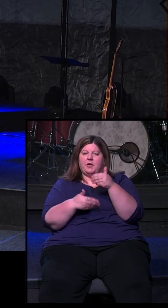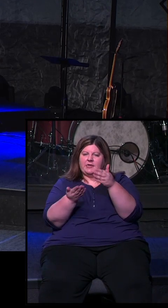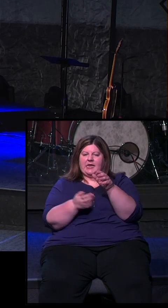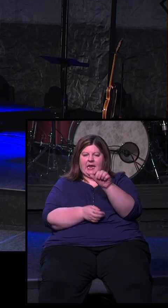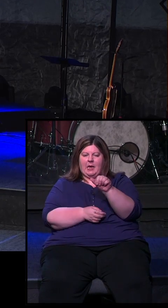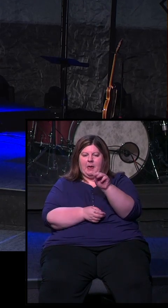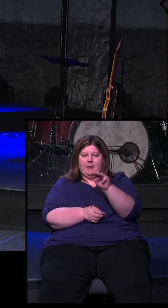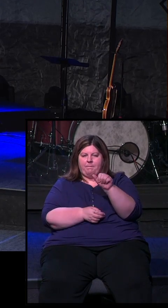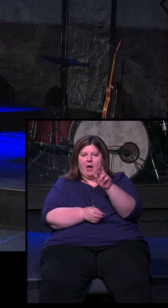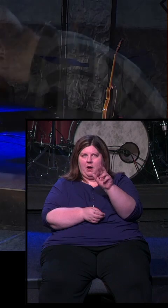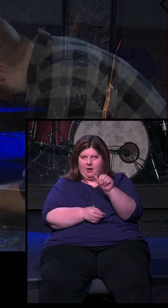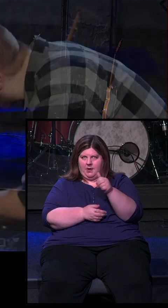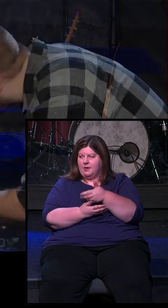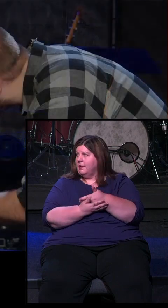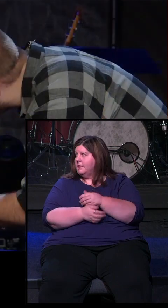Perfect.